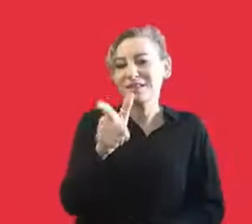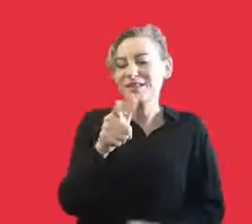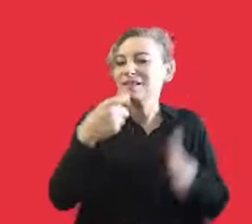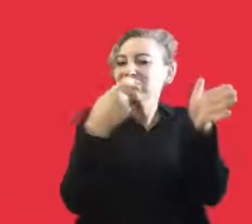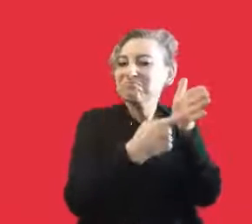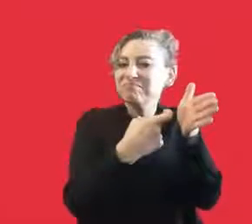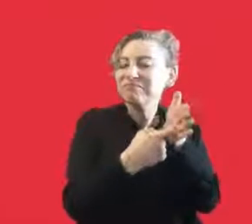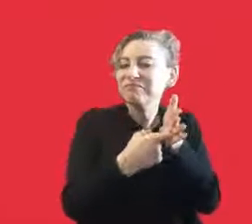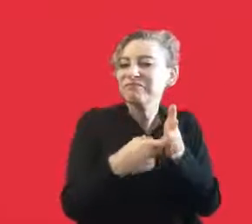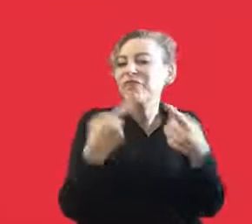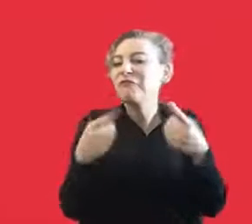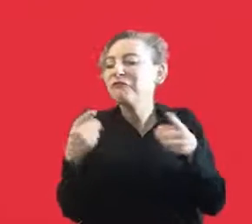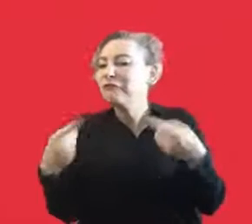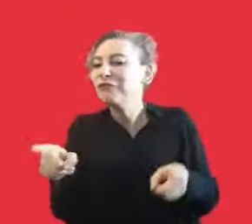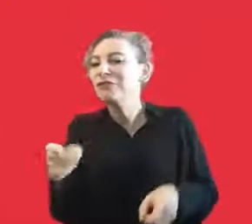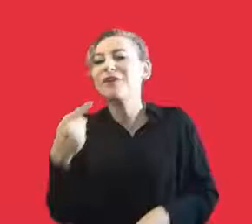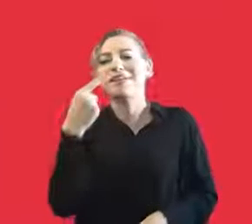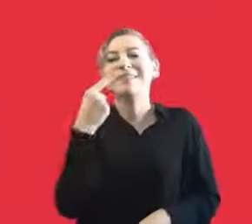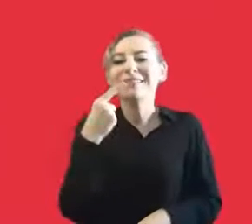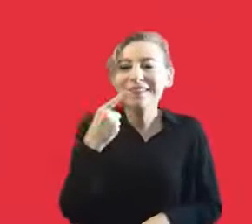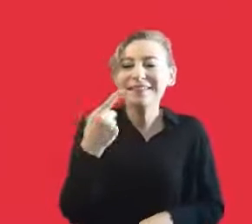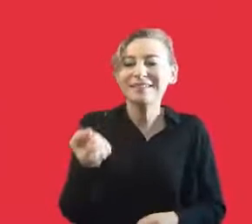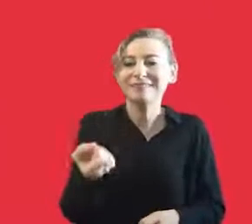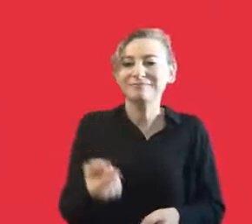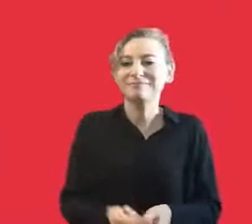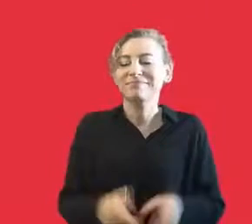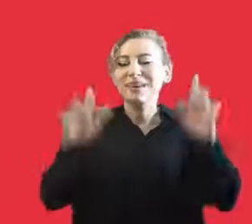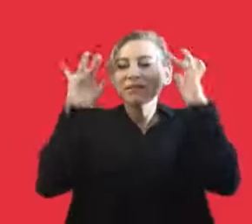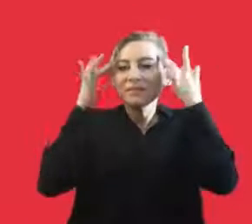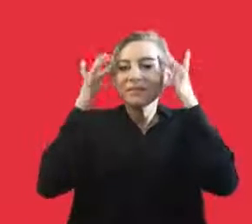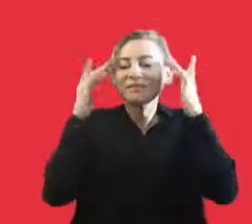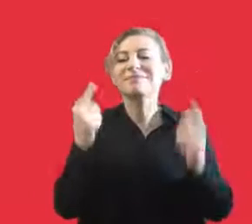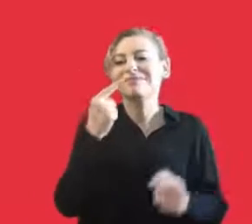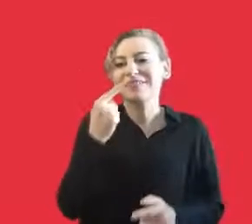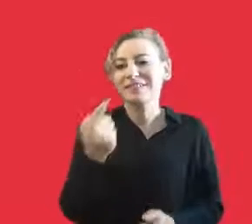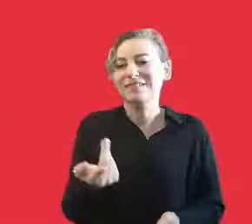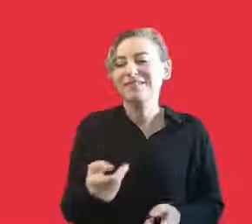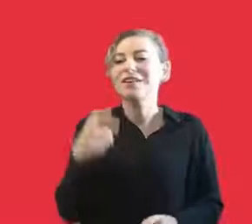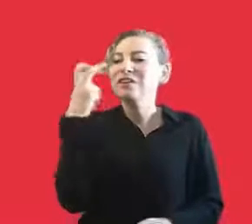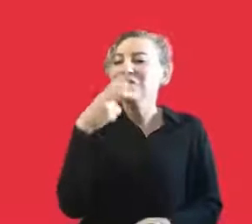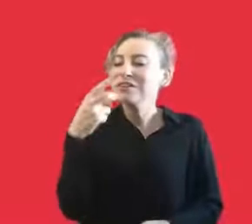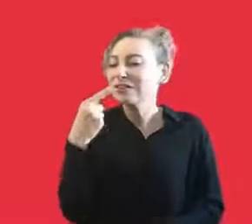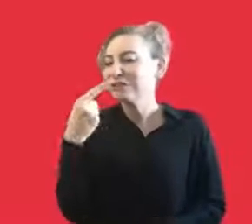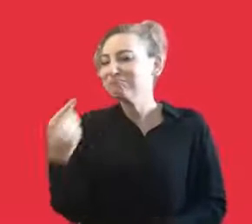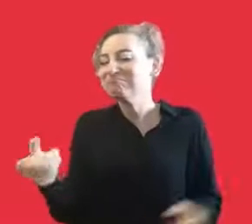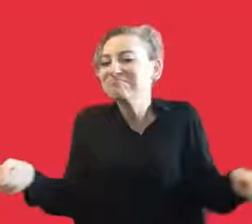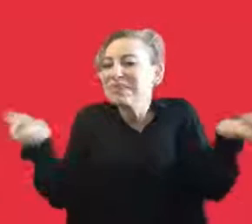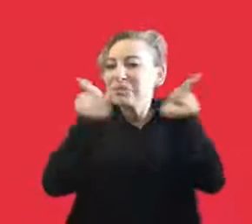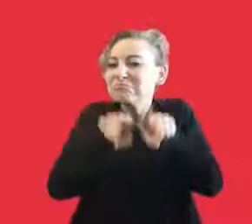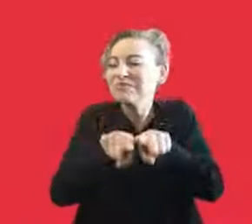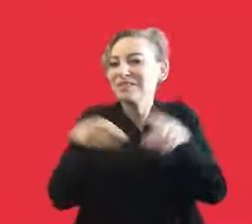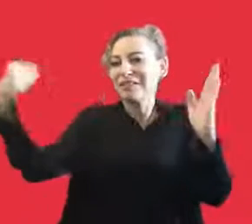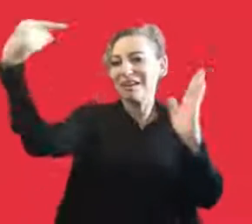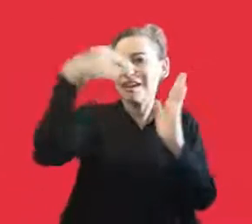of Turkey and in seven different languages, dialects of Anatolia, representing different cultures